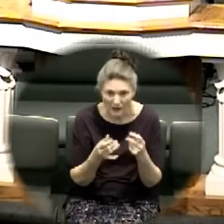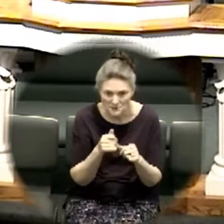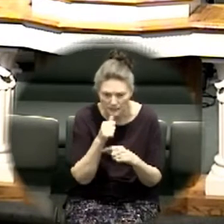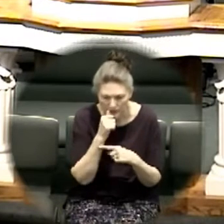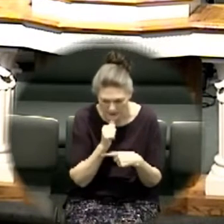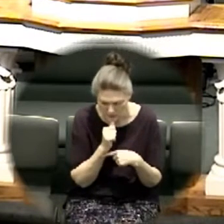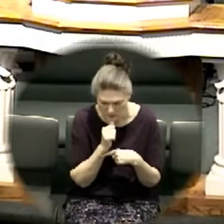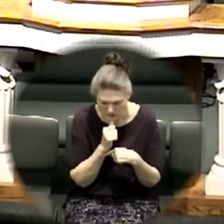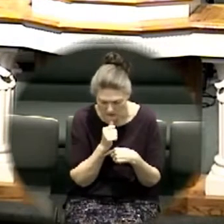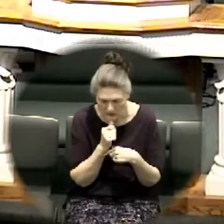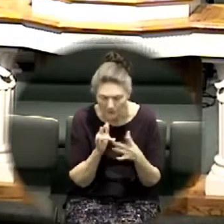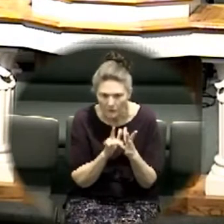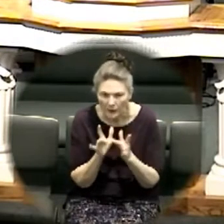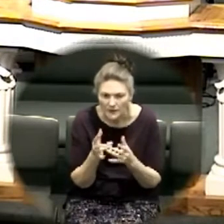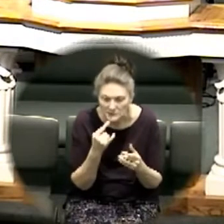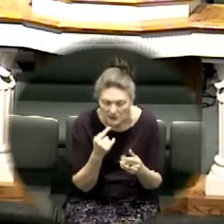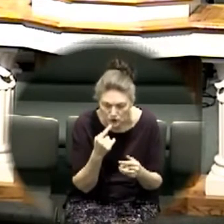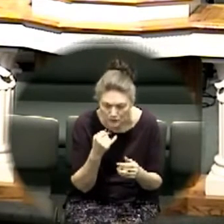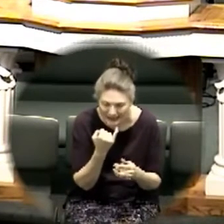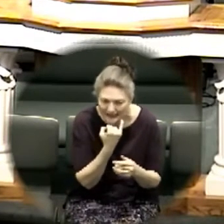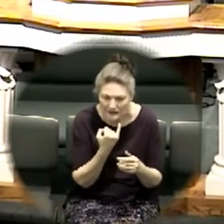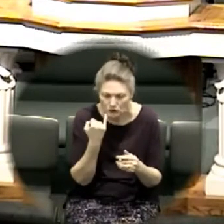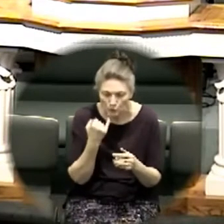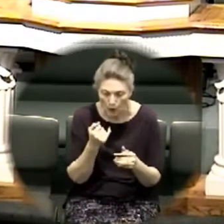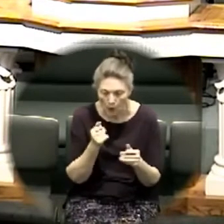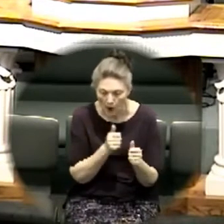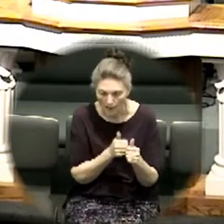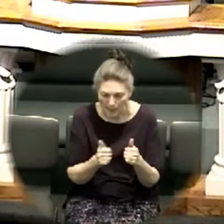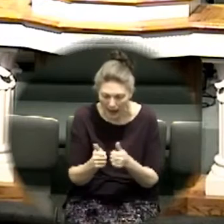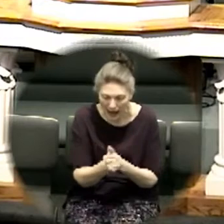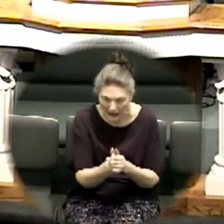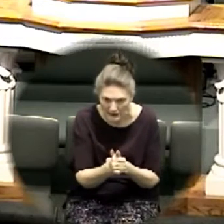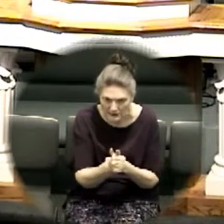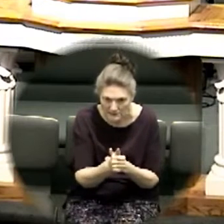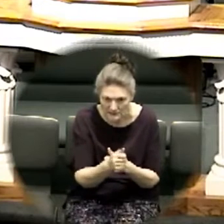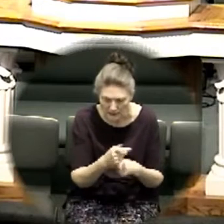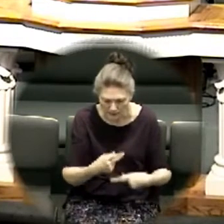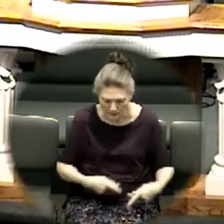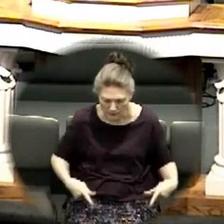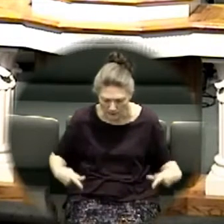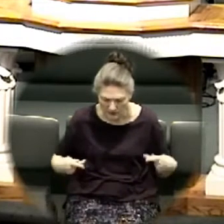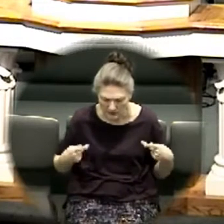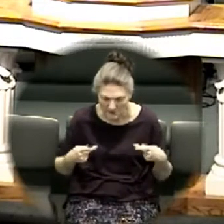walked past them they walked past them on dry ground